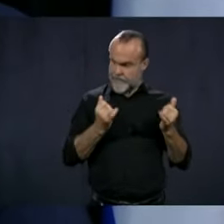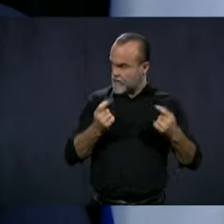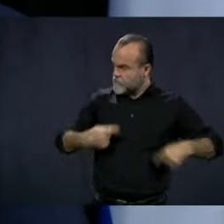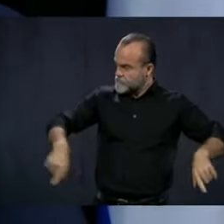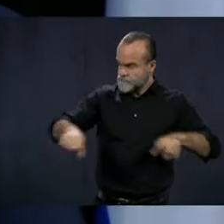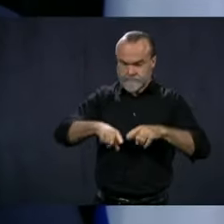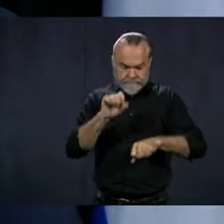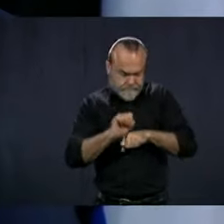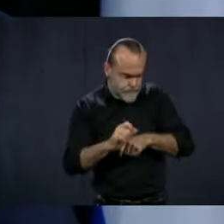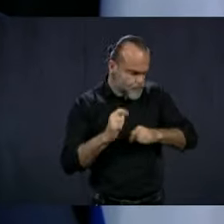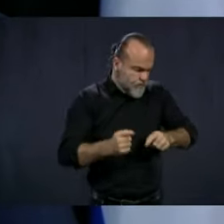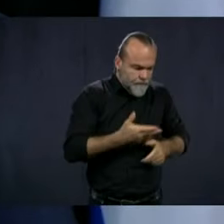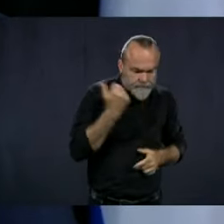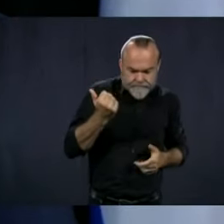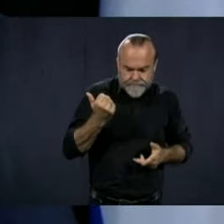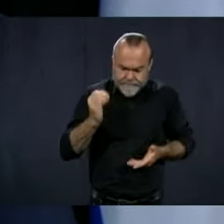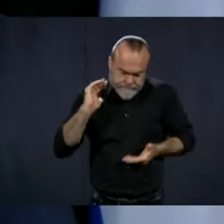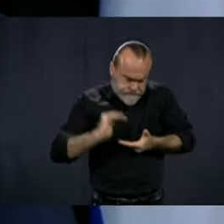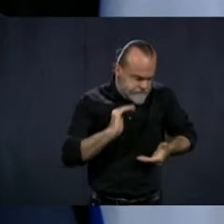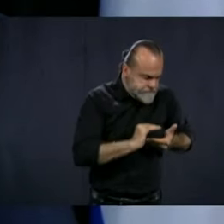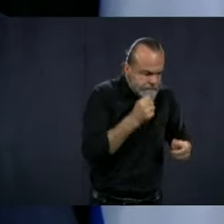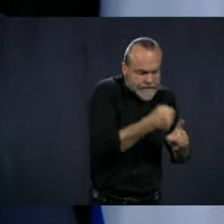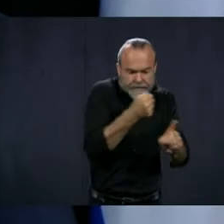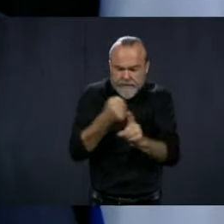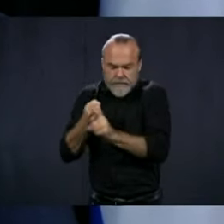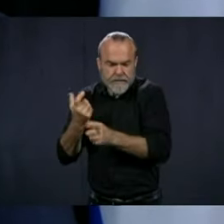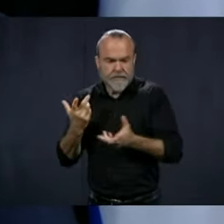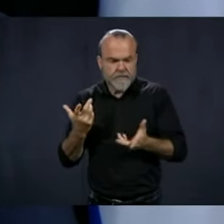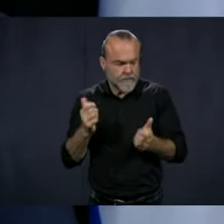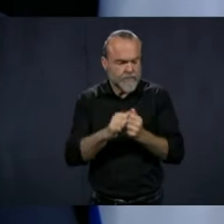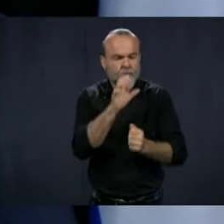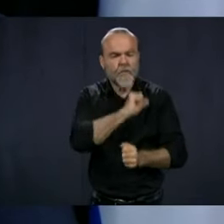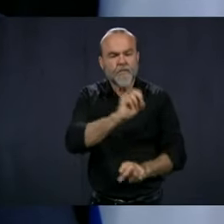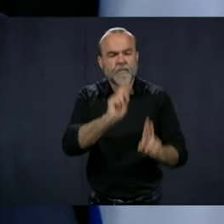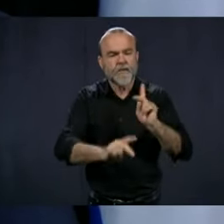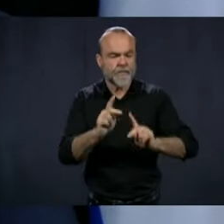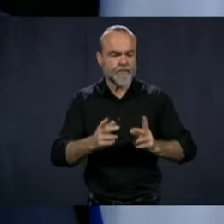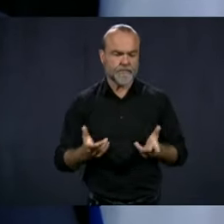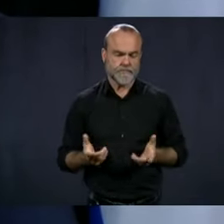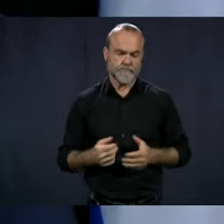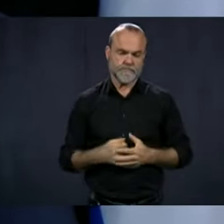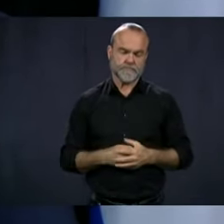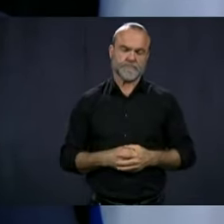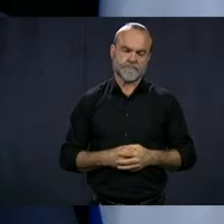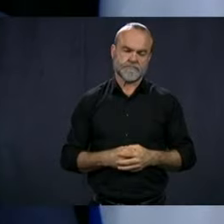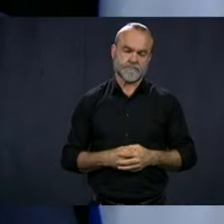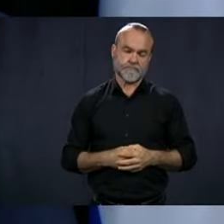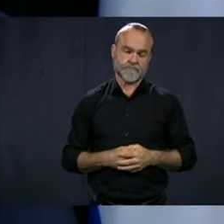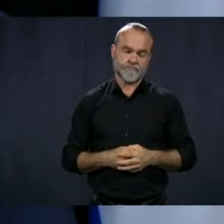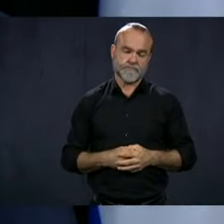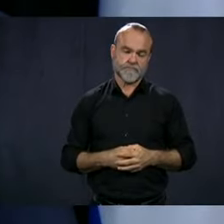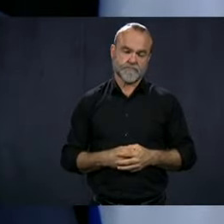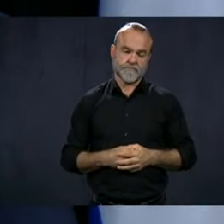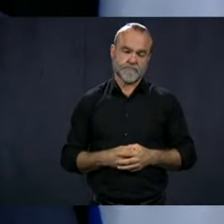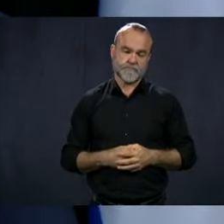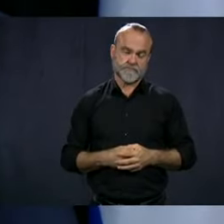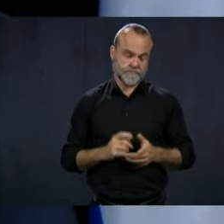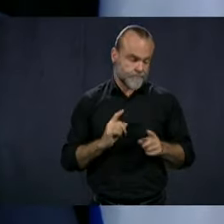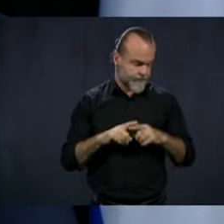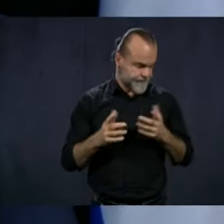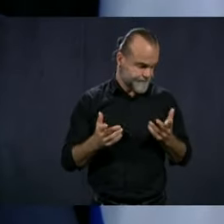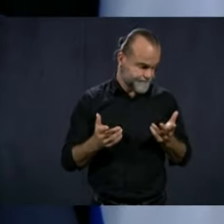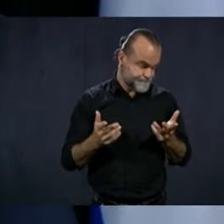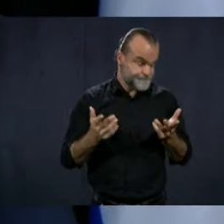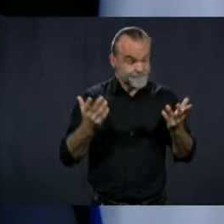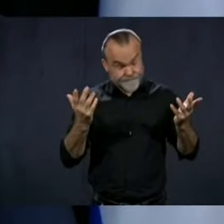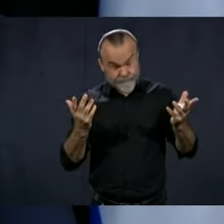for minimizing the impact of the COVID on the elderly people. But it's clear there's going to be there was